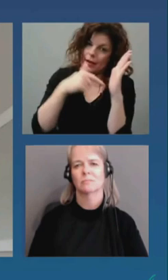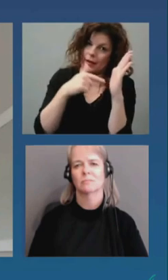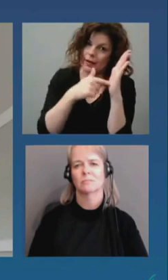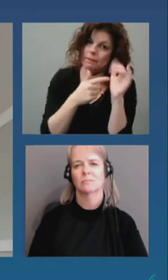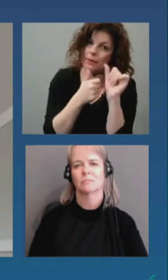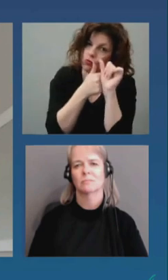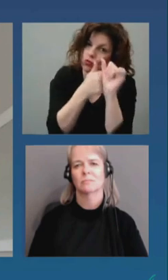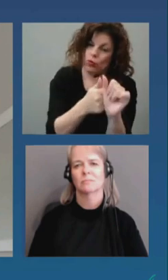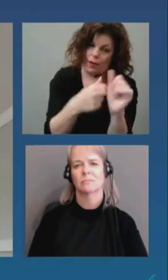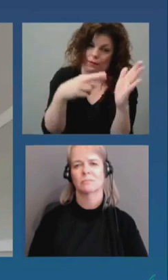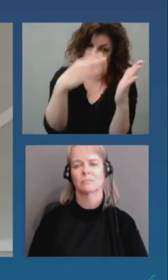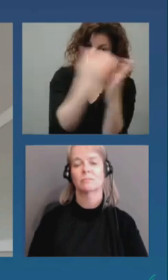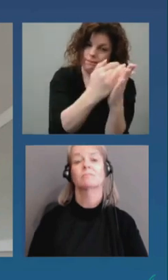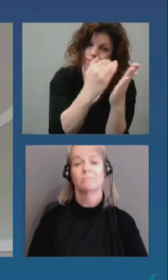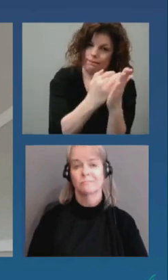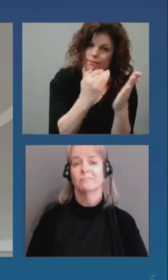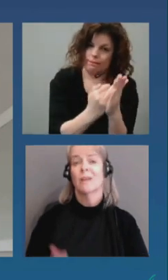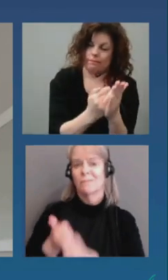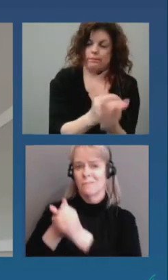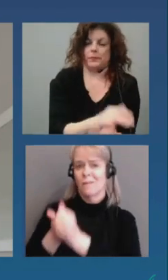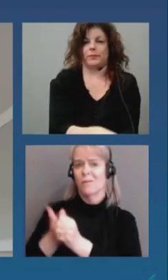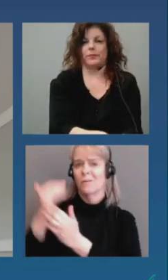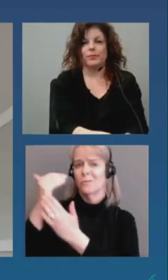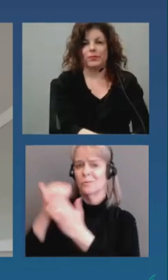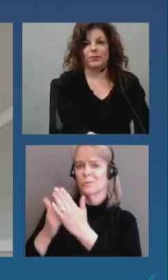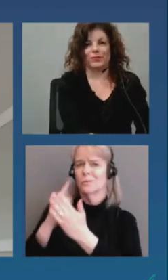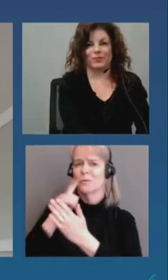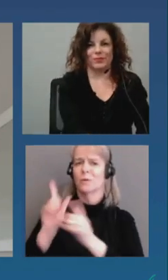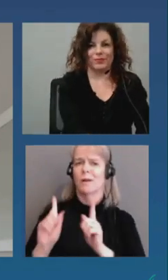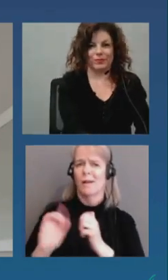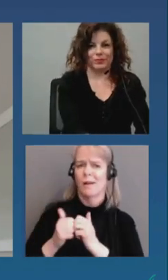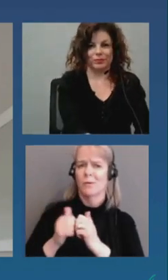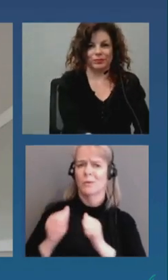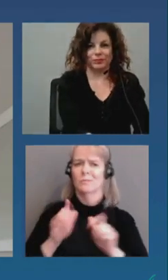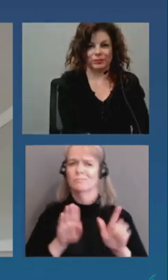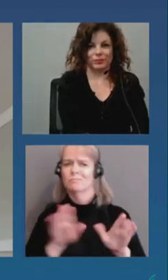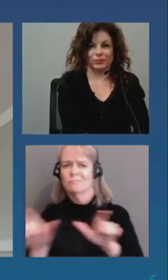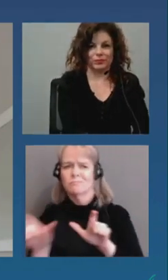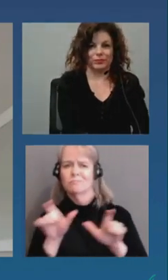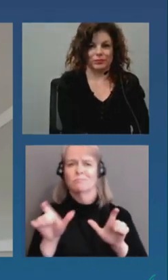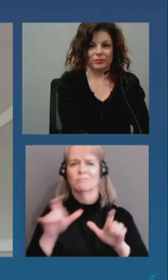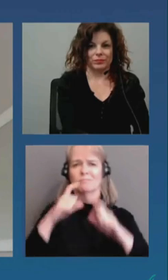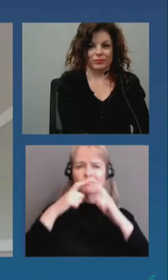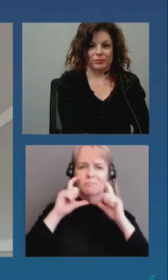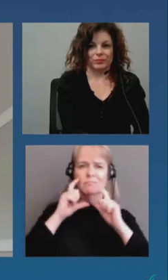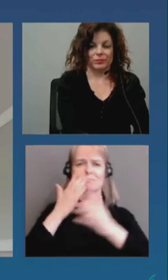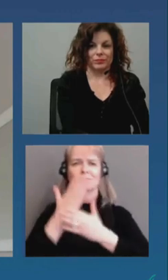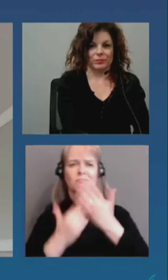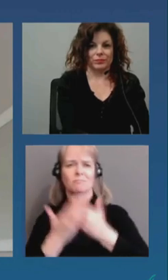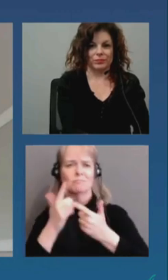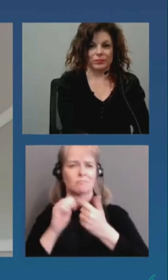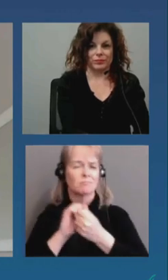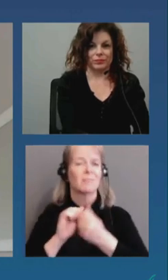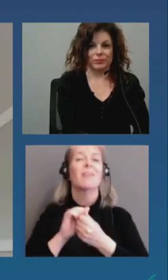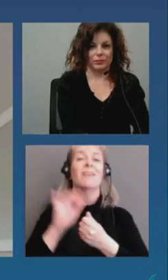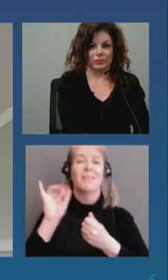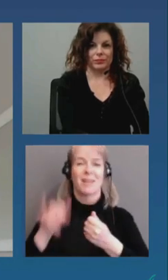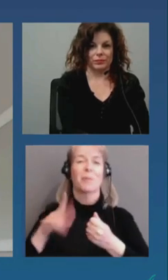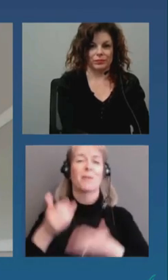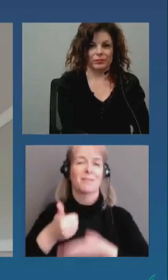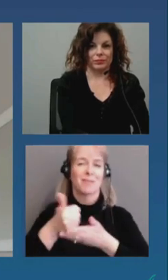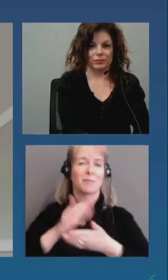Taking these precautions will assist the whole community to drop the level of COVID-19 as quickly as possible.